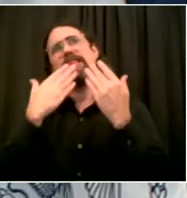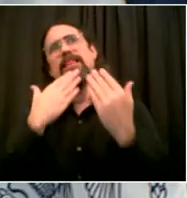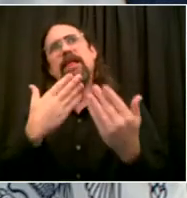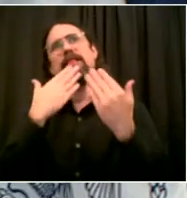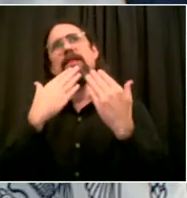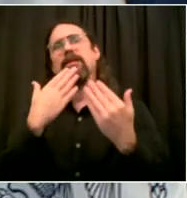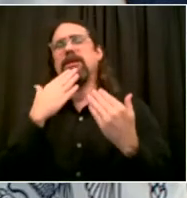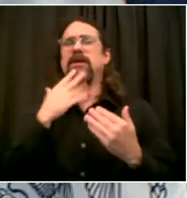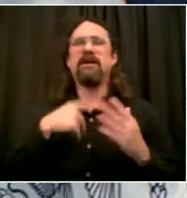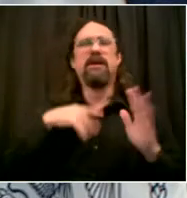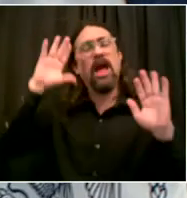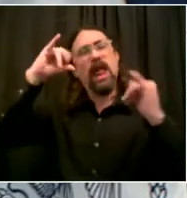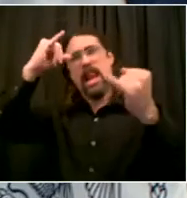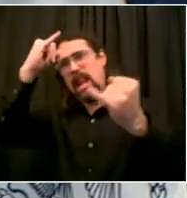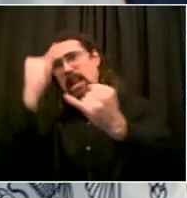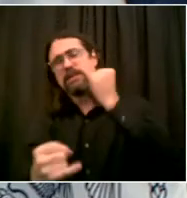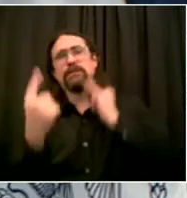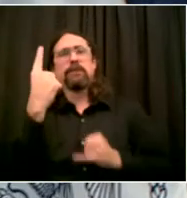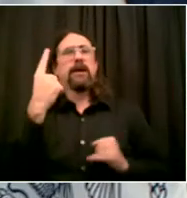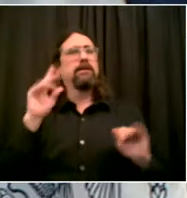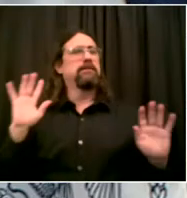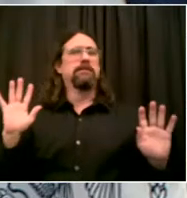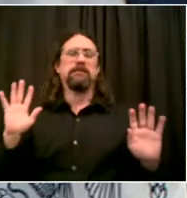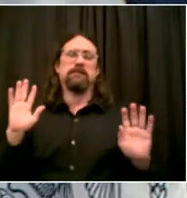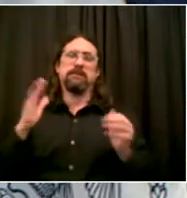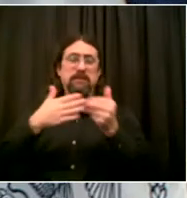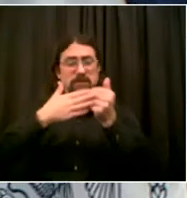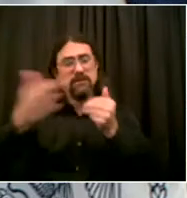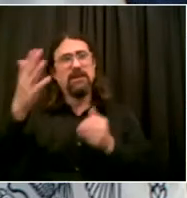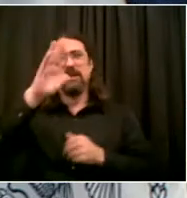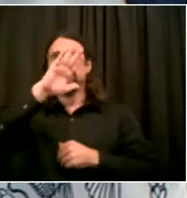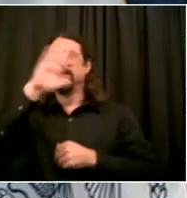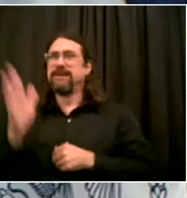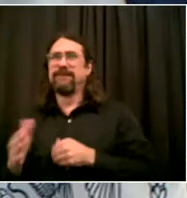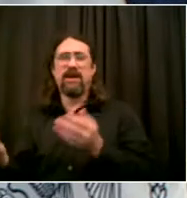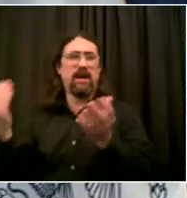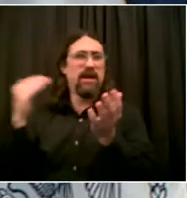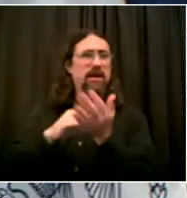education in light of the times when we need restrictions. Go ahead.